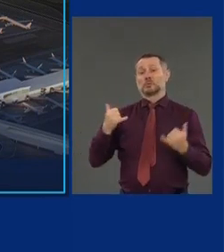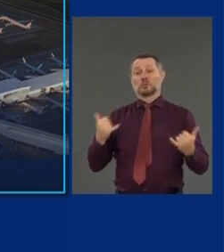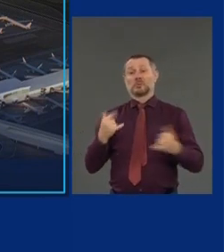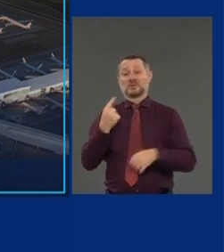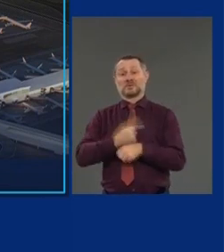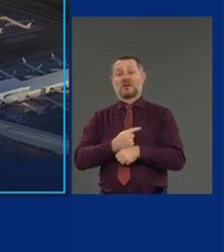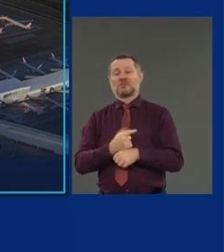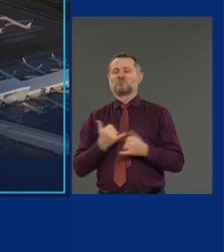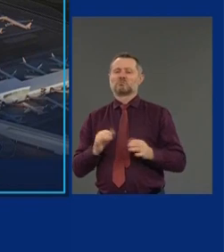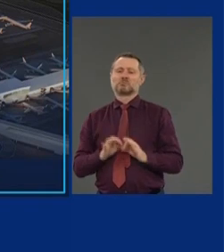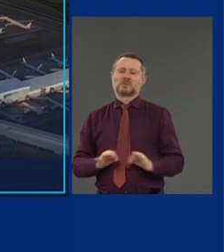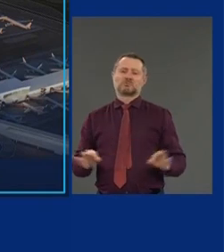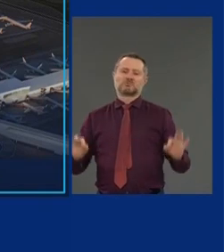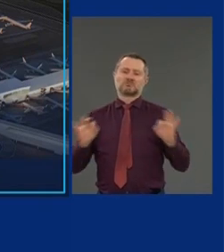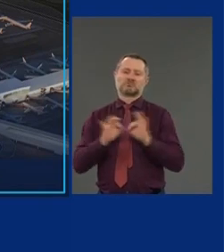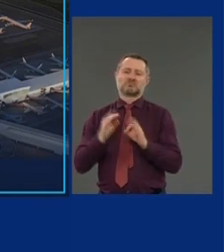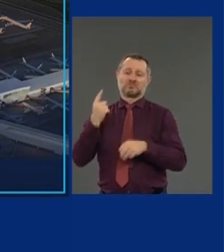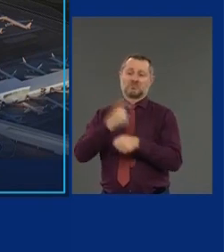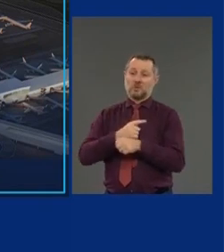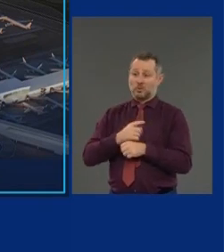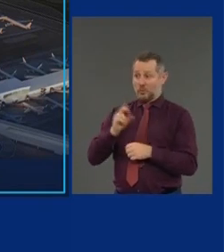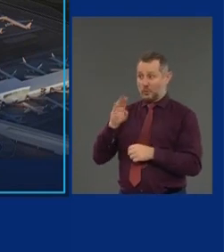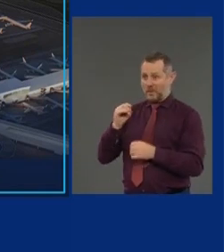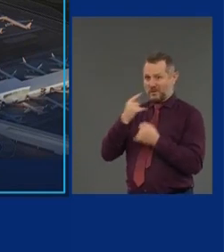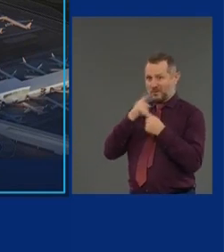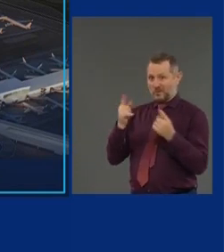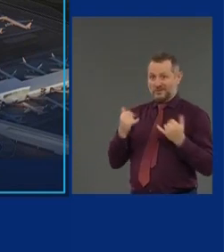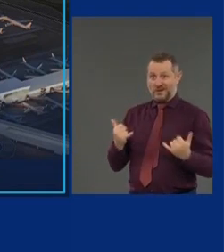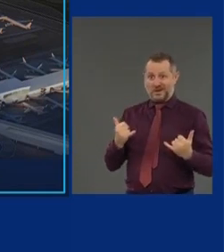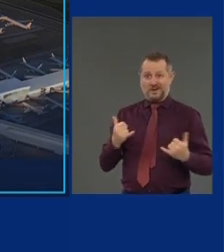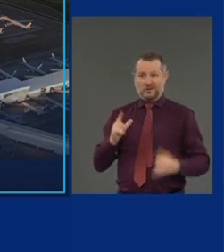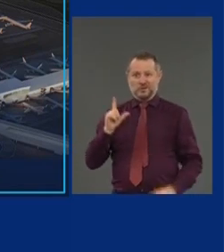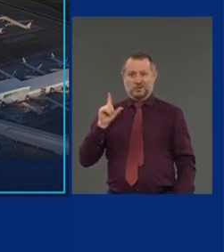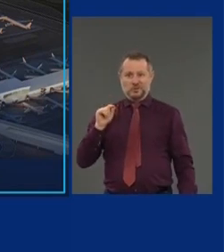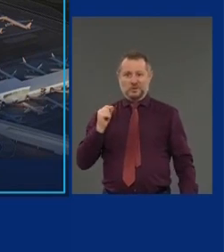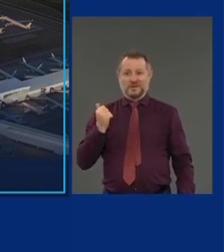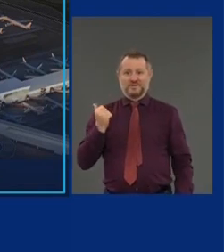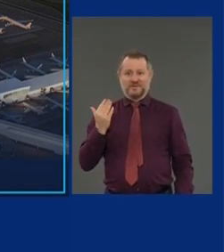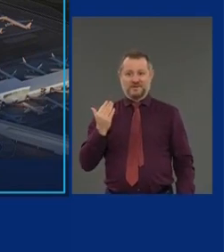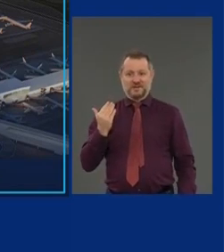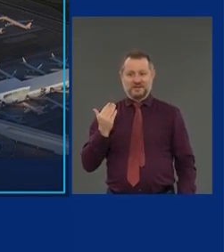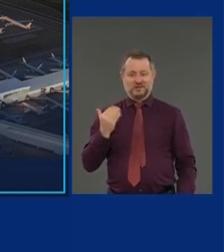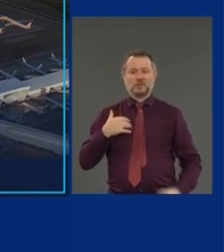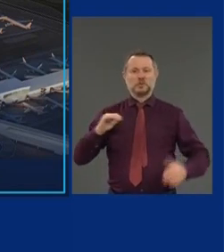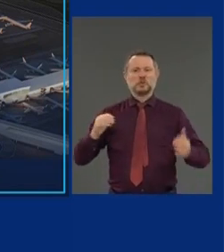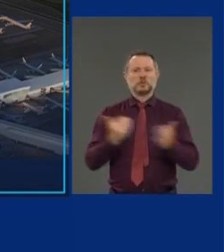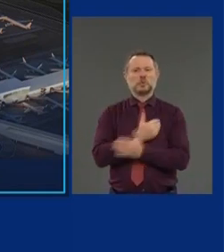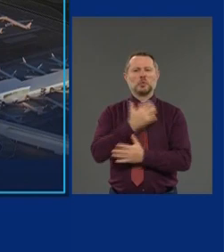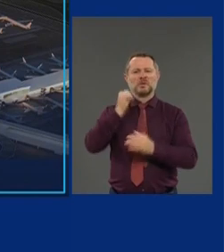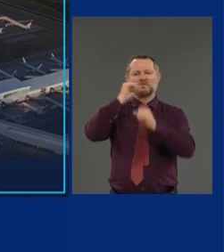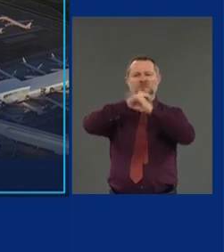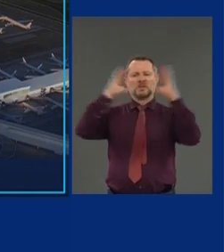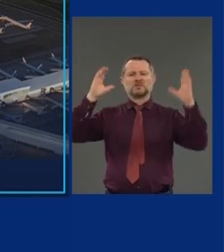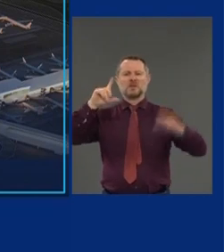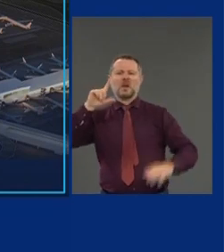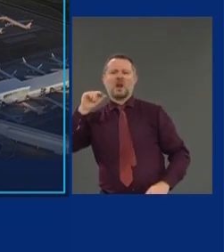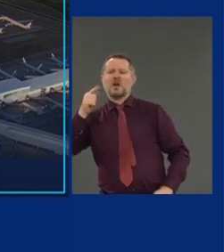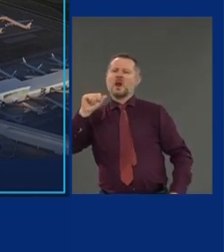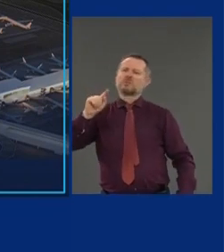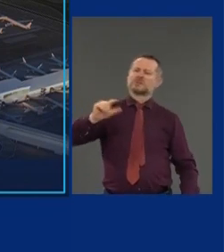Governor Cuomo announced in 2015 his vision for a totally new 21st century integrated LaGuardia, one airport.